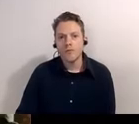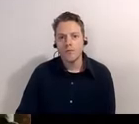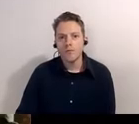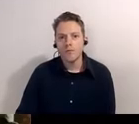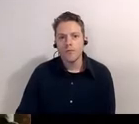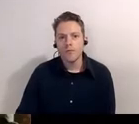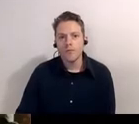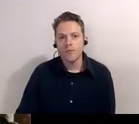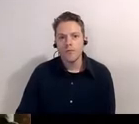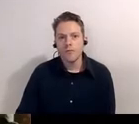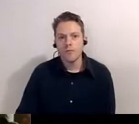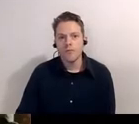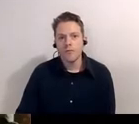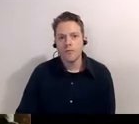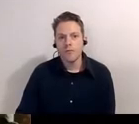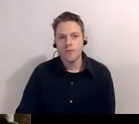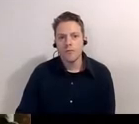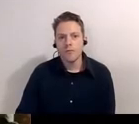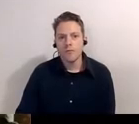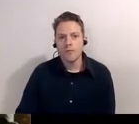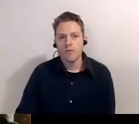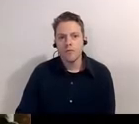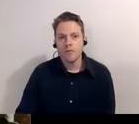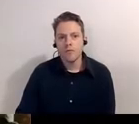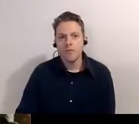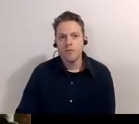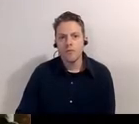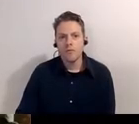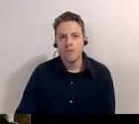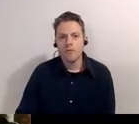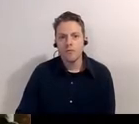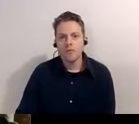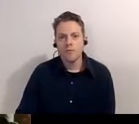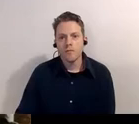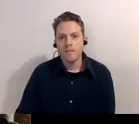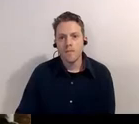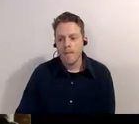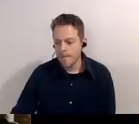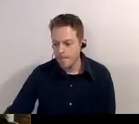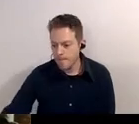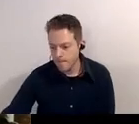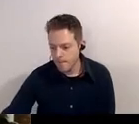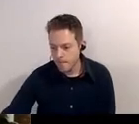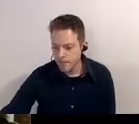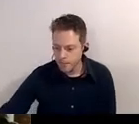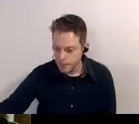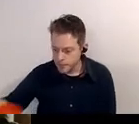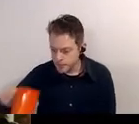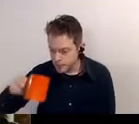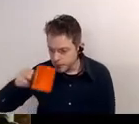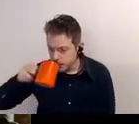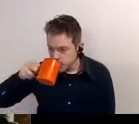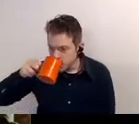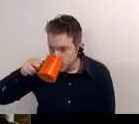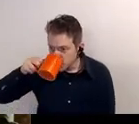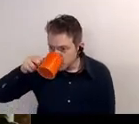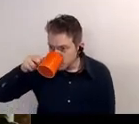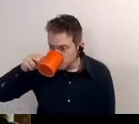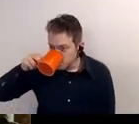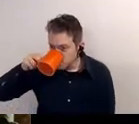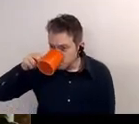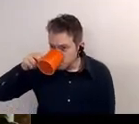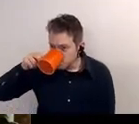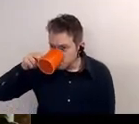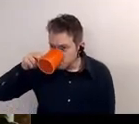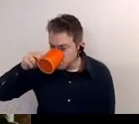so we're back thank you uh april we're back on uh making bull derm and i just wanted to finish up my point i can't see me